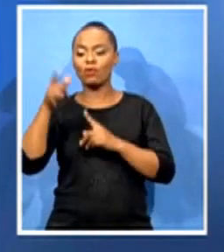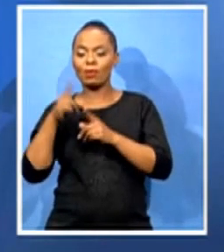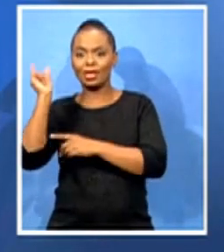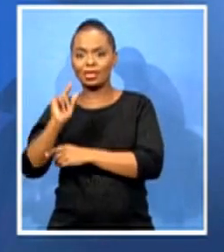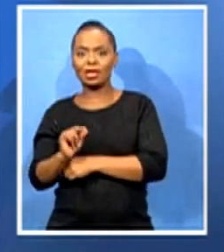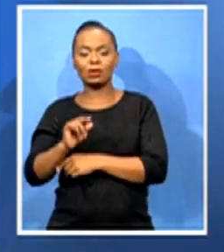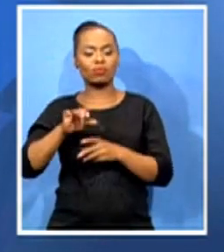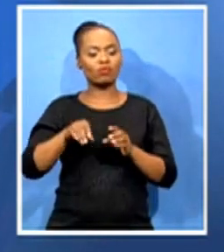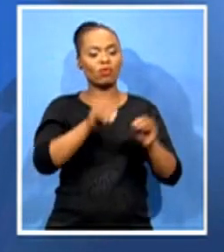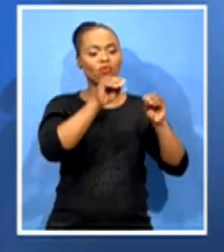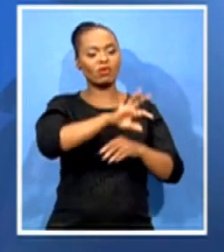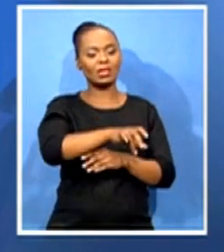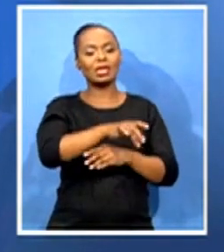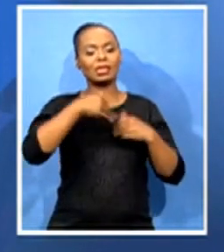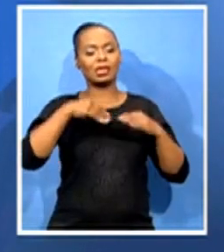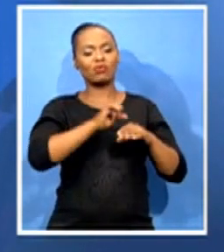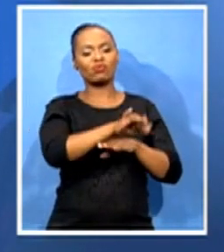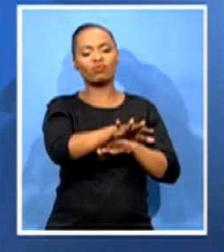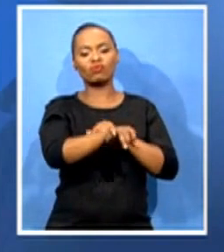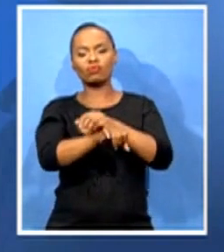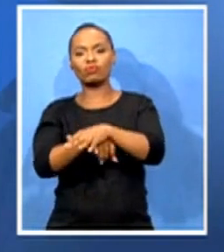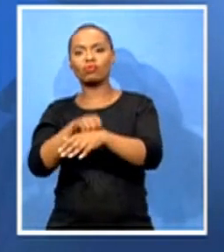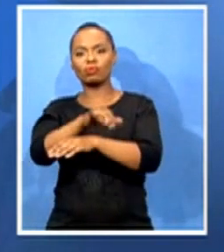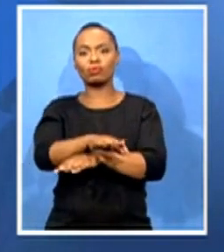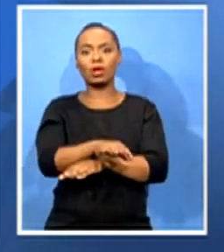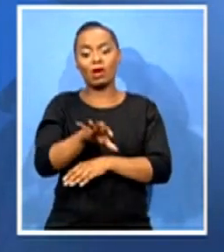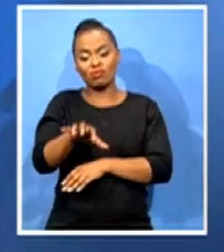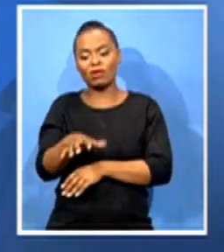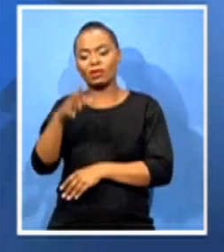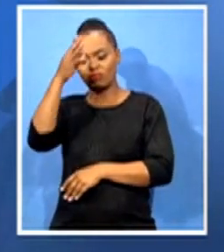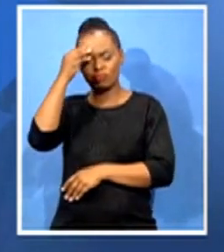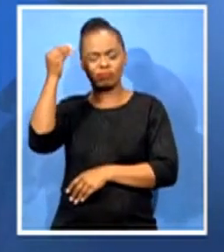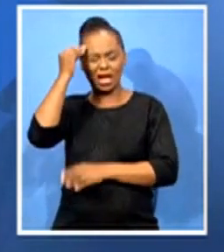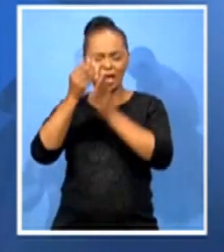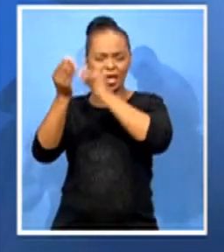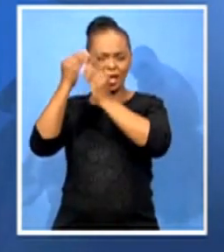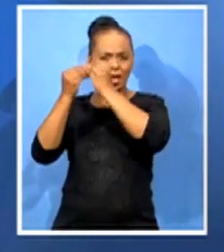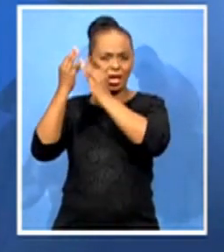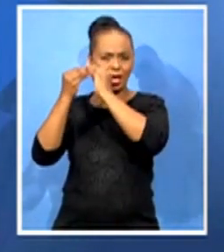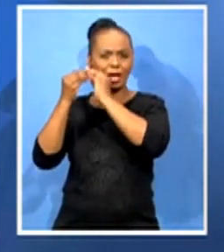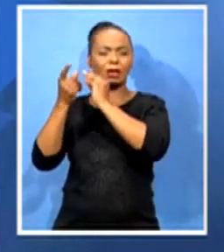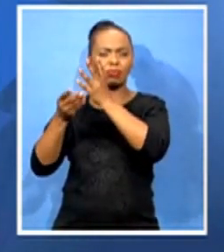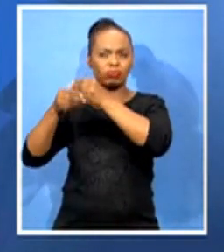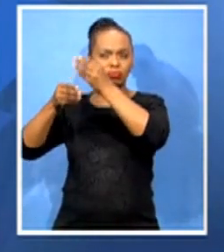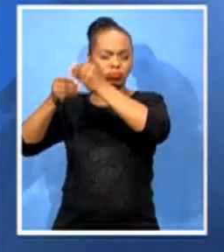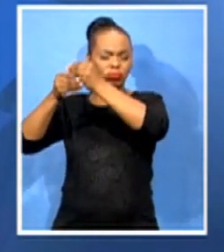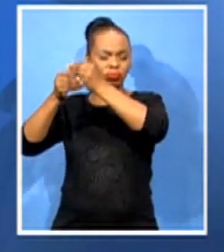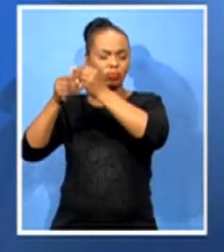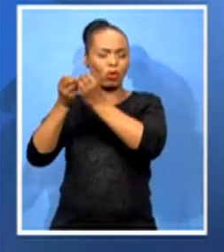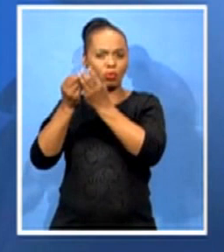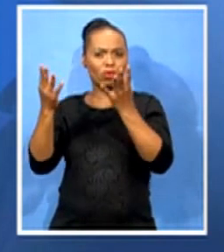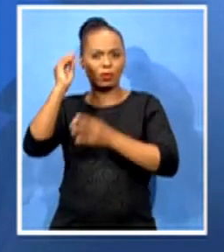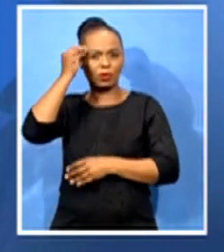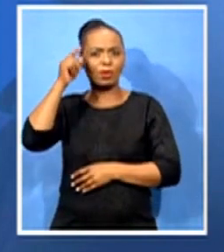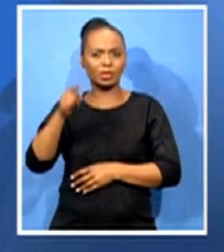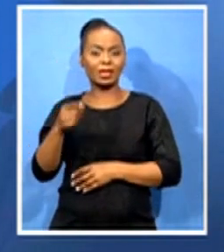we did really grow up during that period. We became stronger and we understood the virus better. And it has helped us to